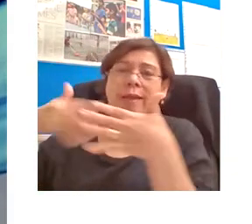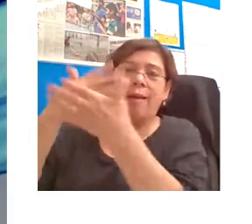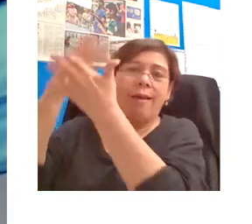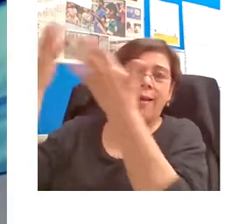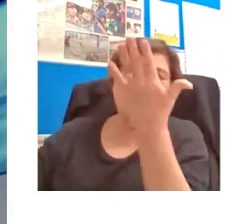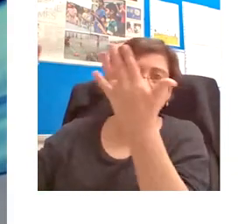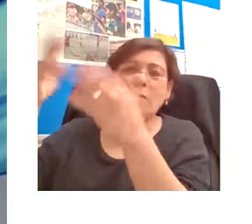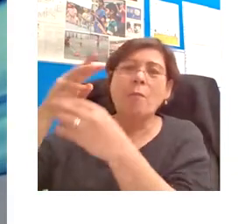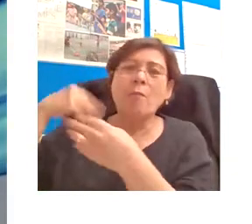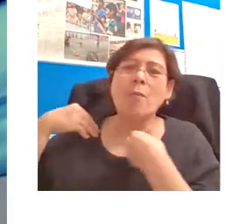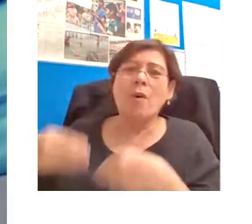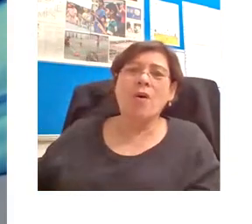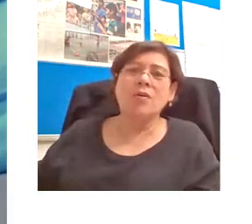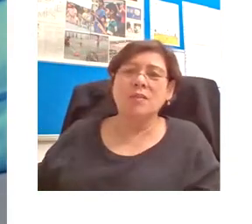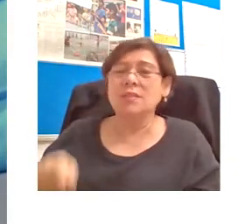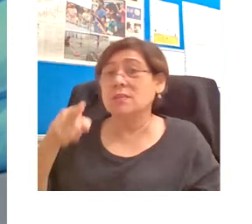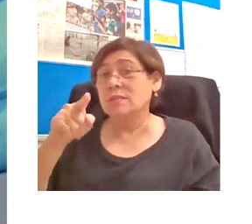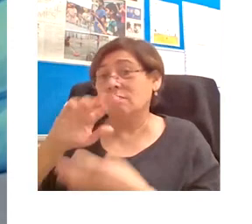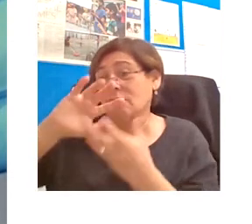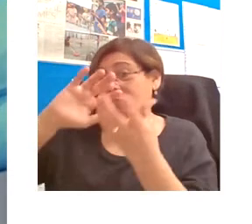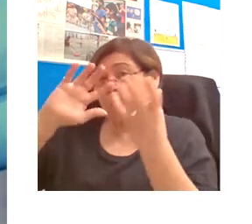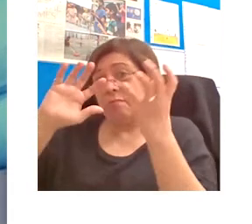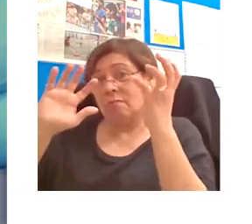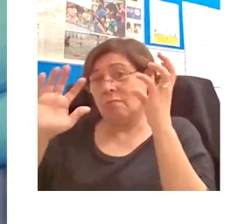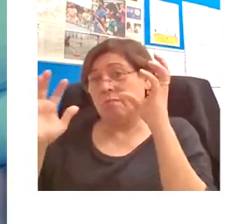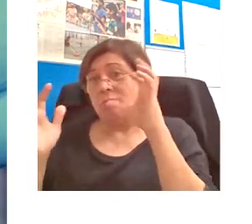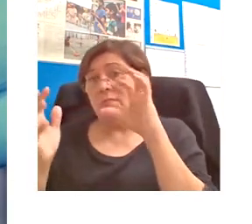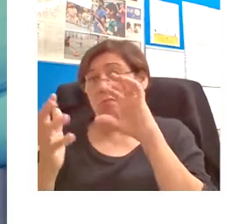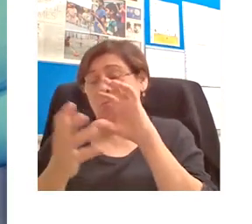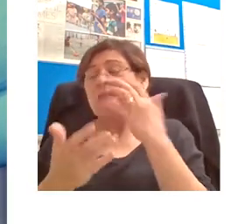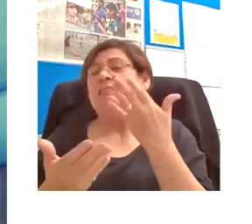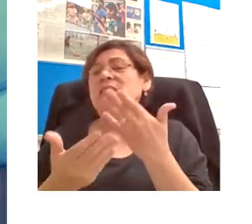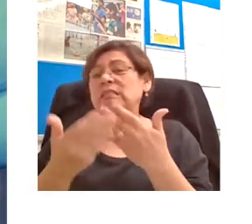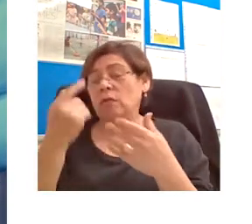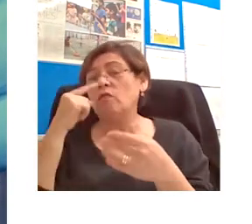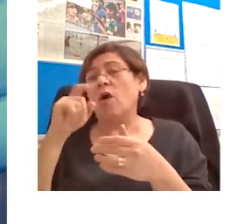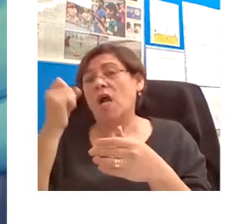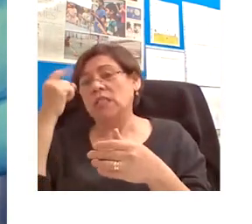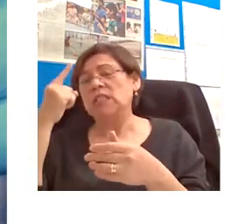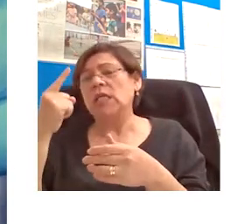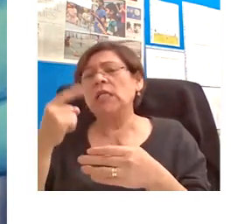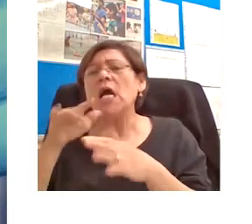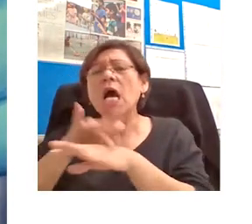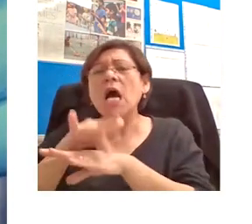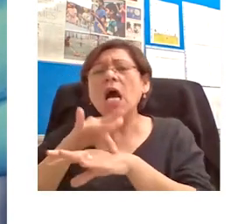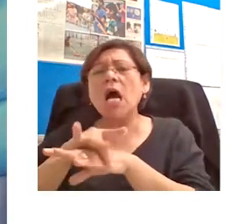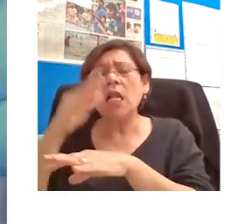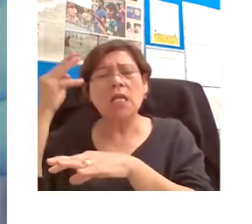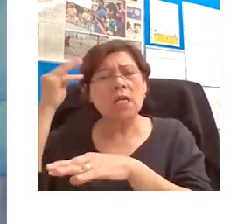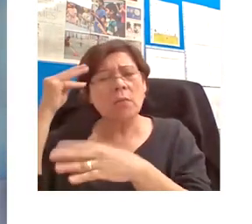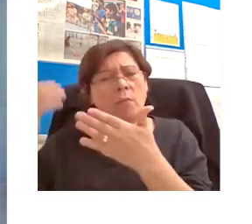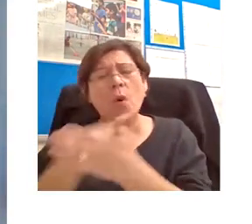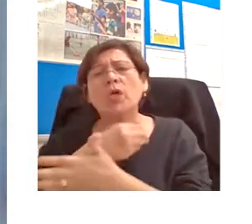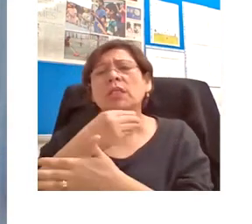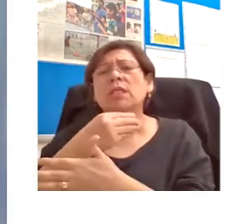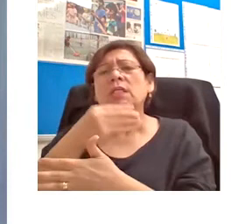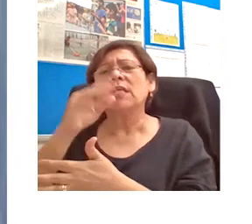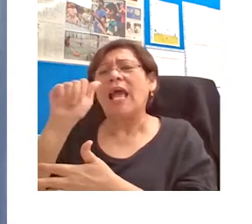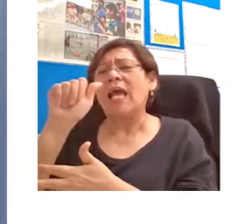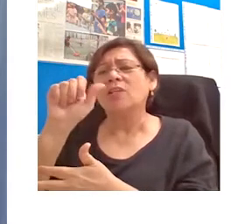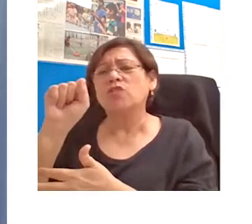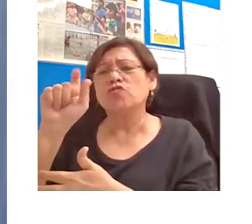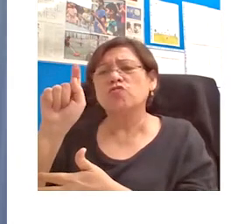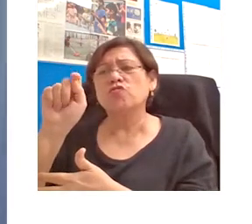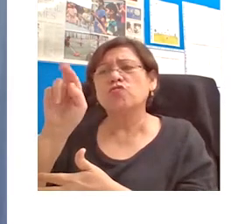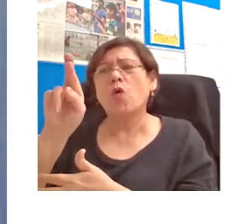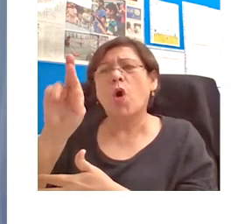modern period. This is fundamental for understanding early modern astronomy, but it's not an easy thing to grasp the significance